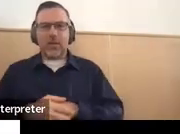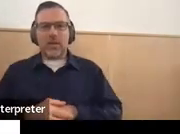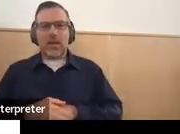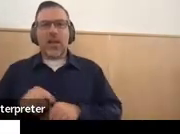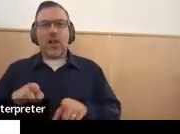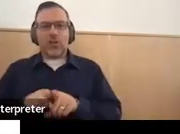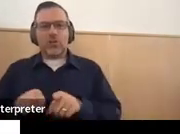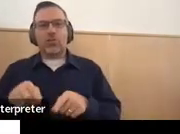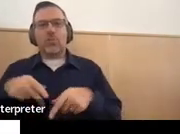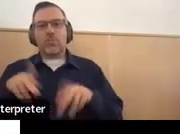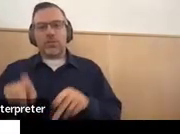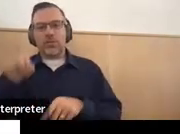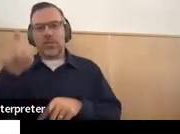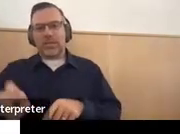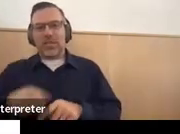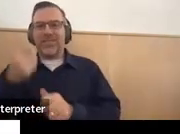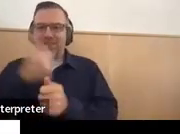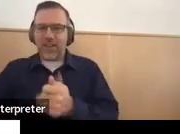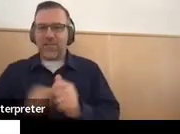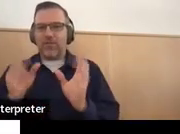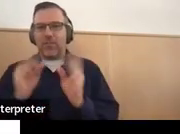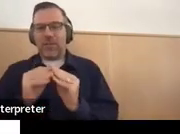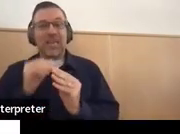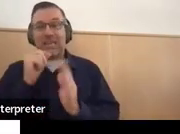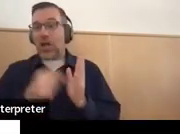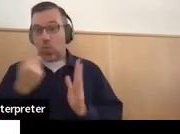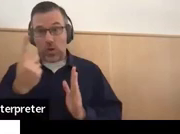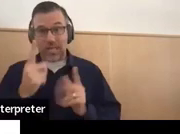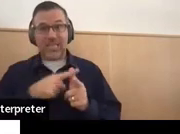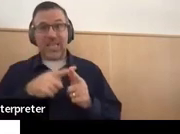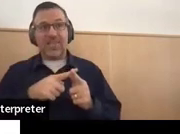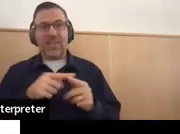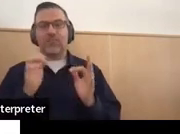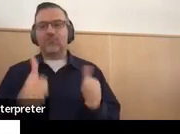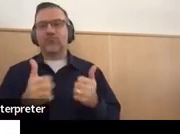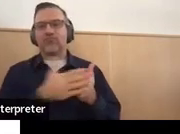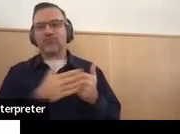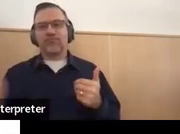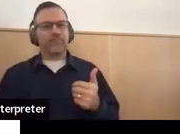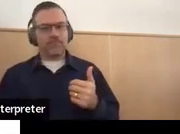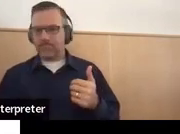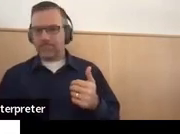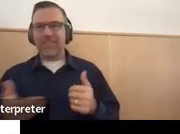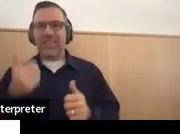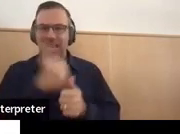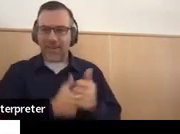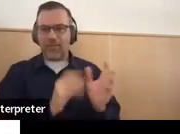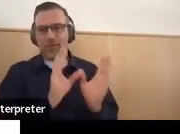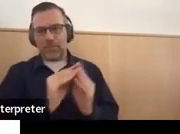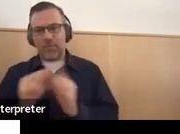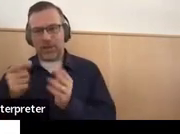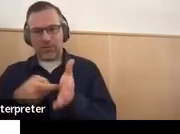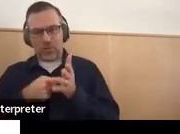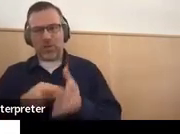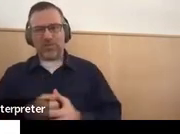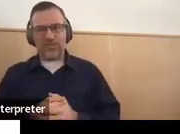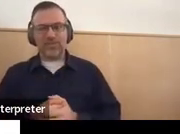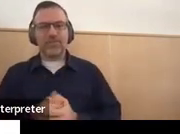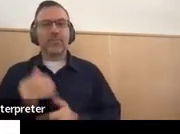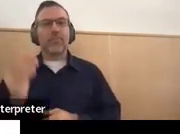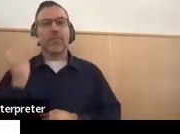done at the beginning of the school year. So here's an example. We have a voc rehab.